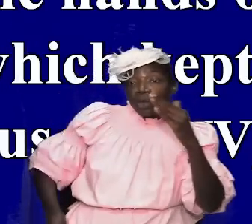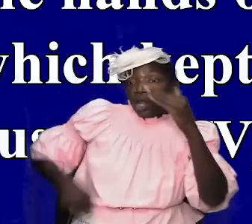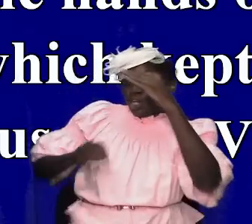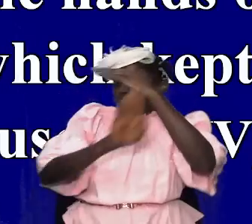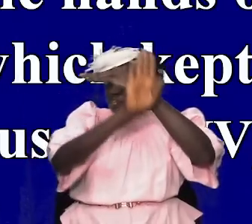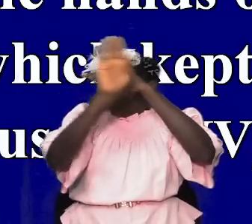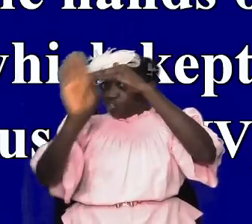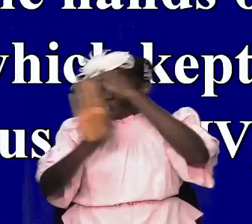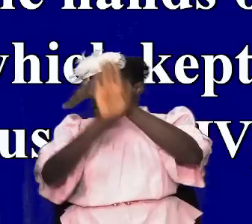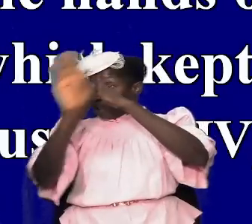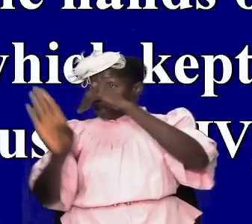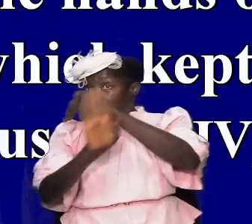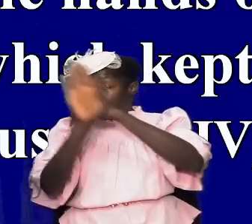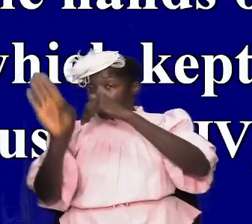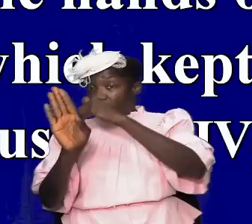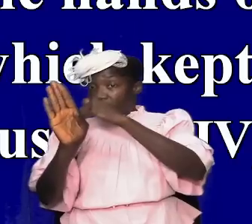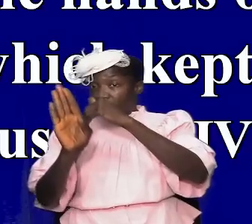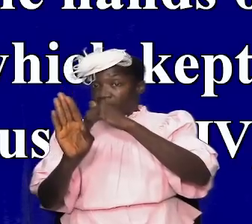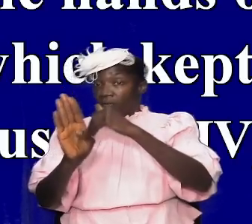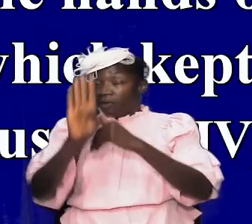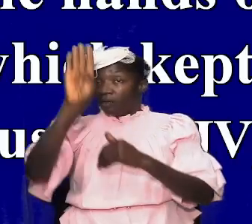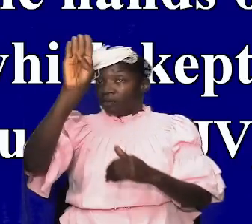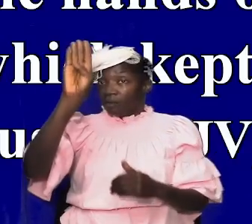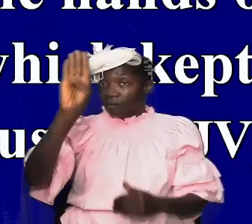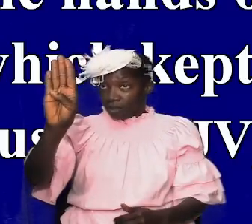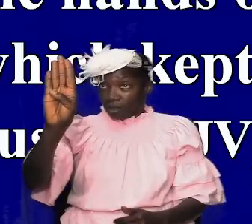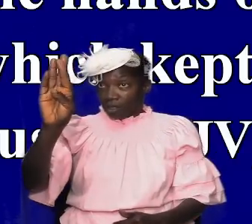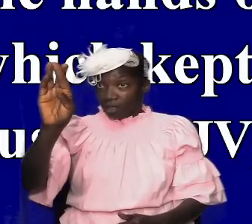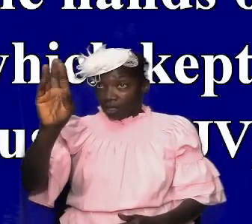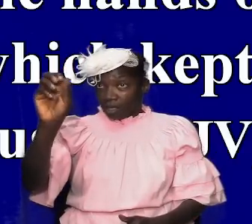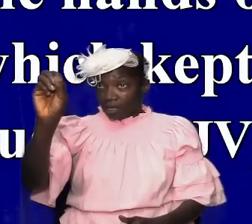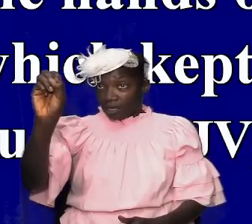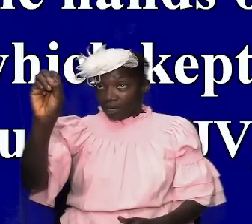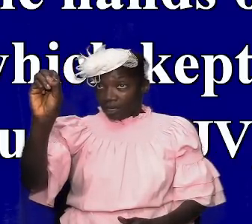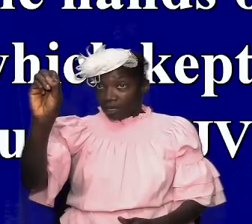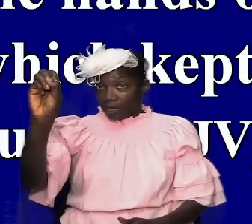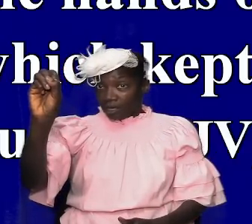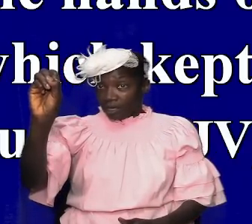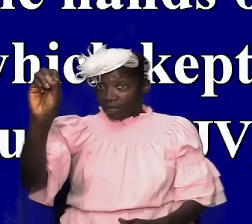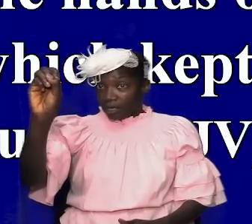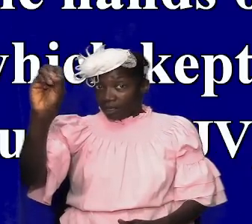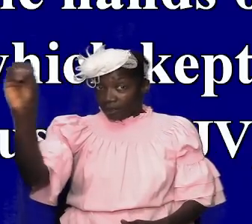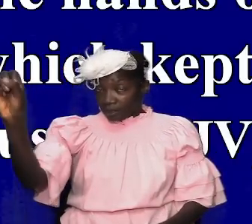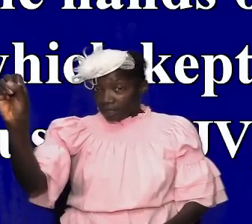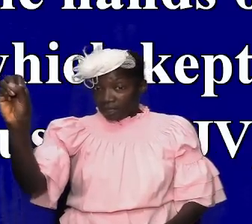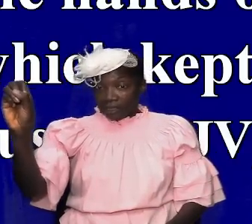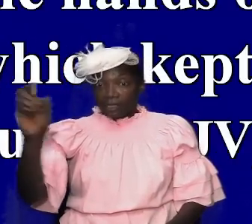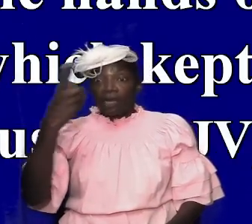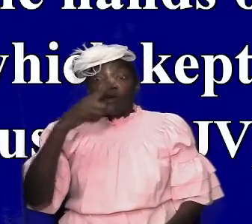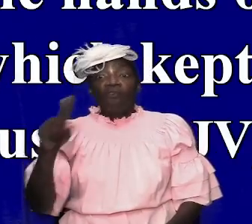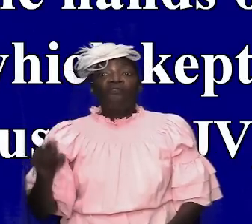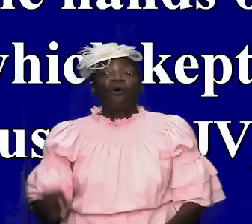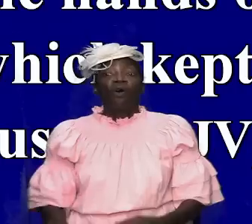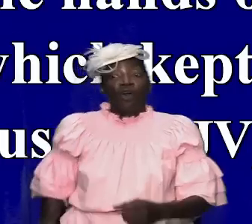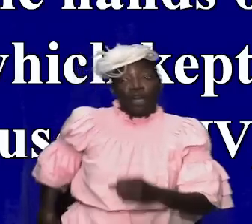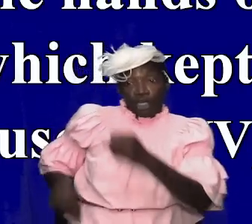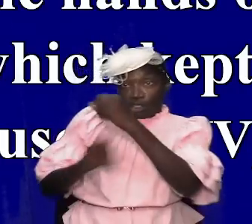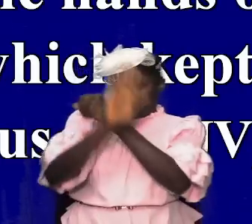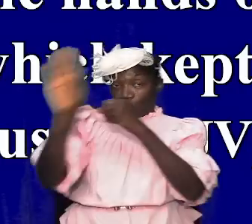for shield of gold inferior watered down